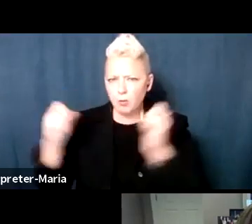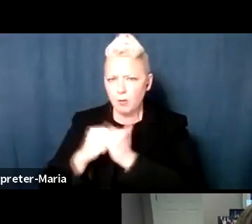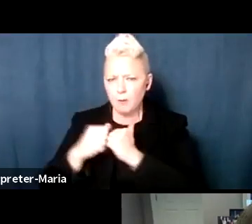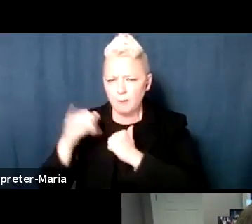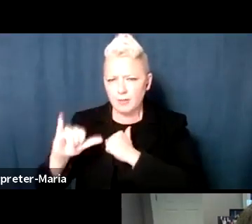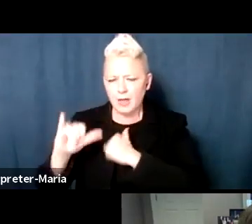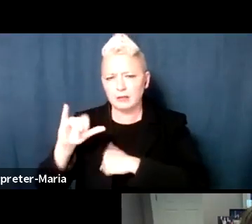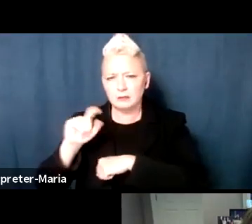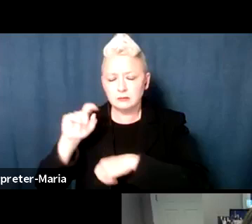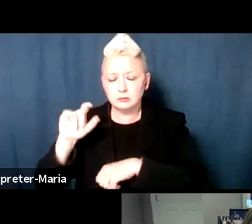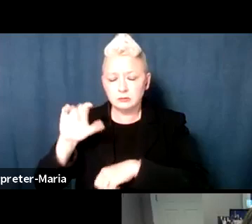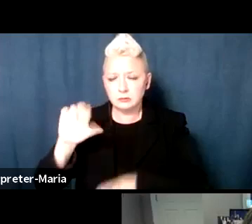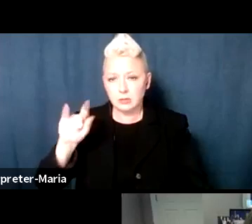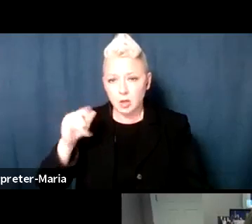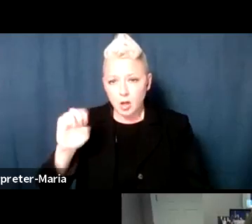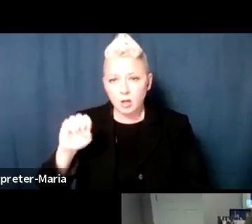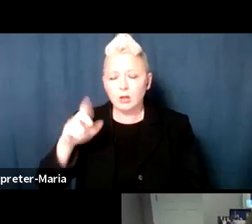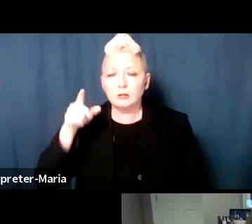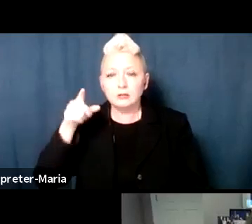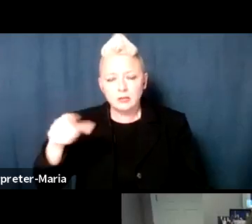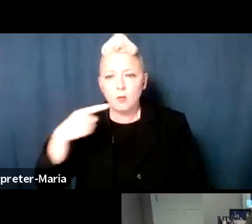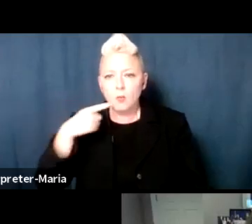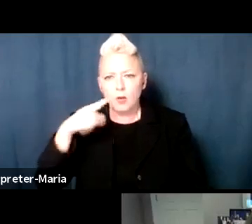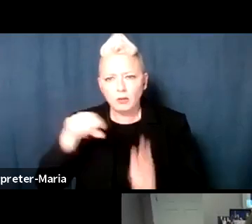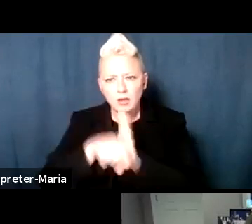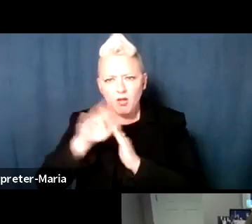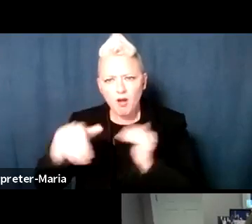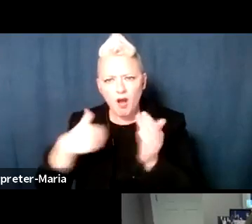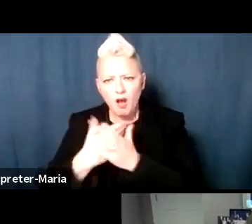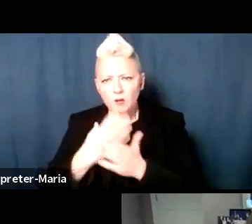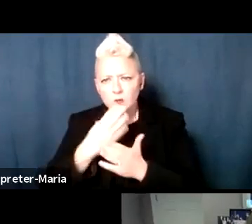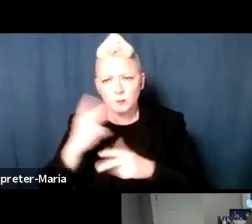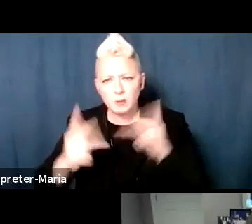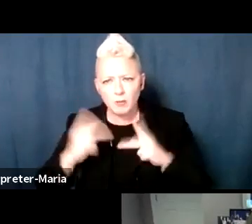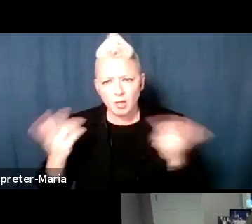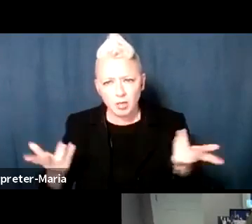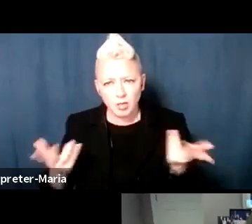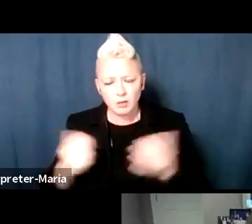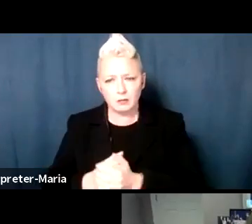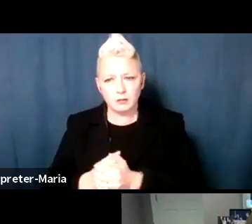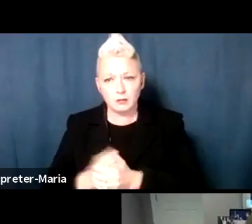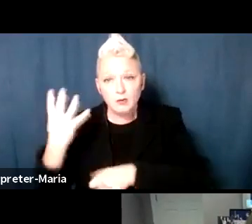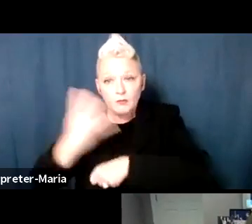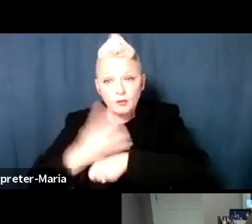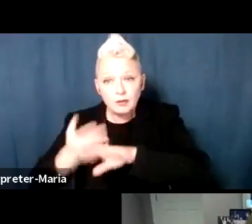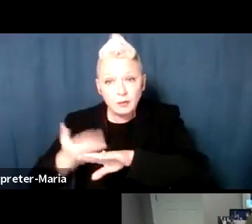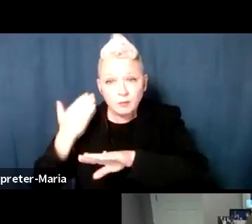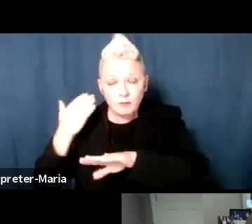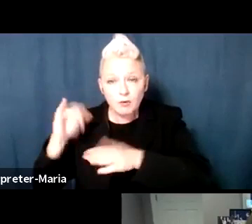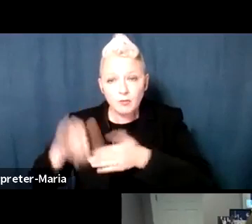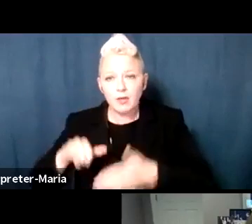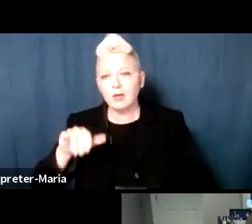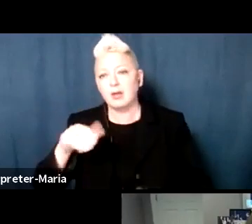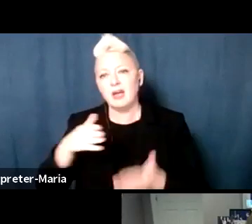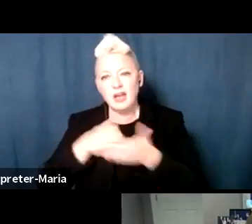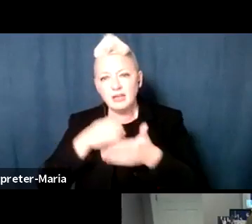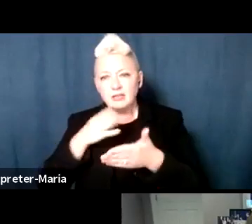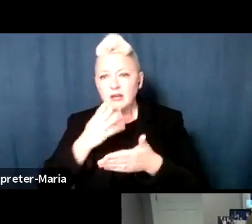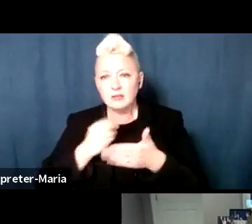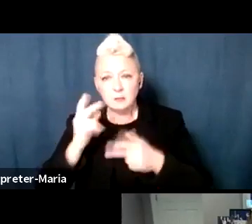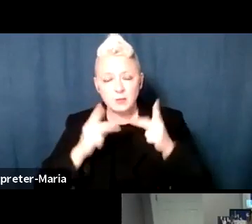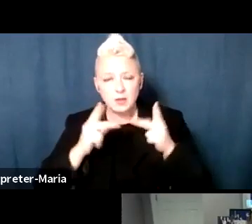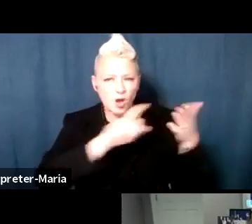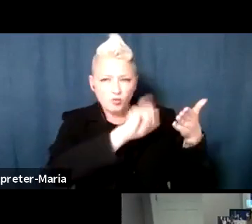passerby, kill all Jews. Four days earlier, anti-Semitic graffiti was included,